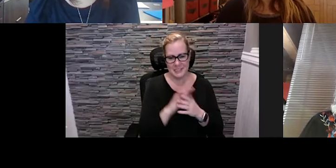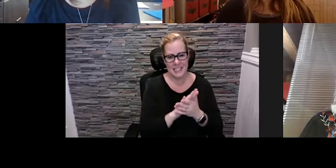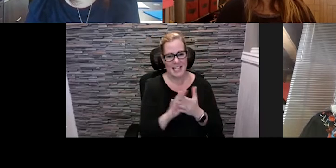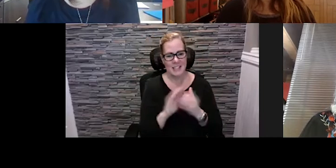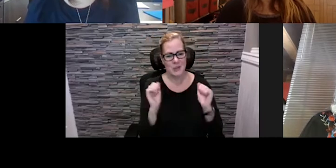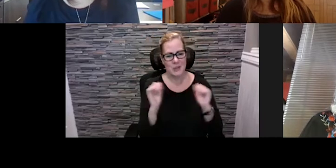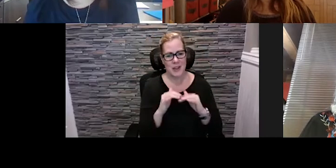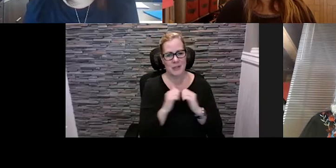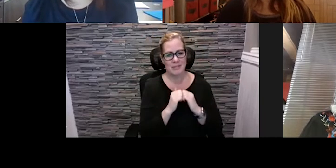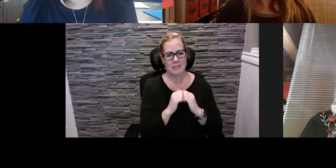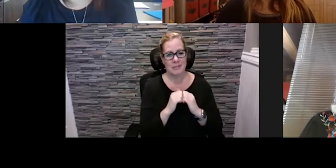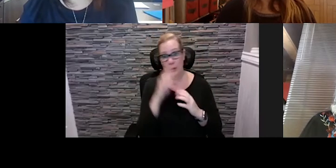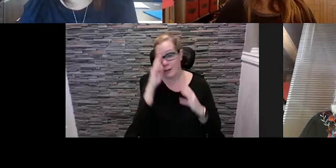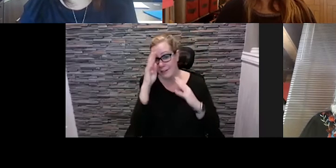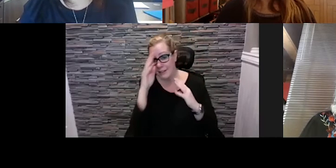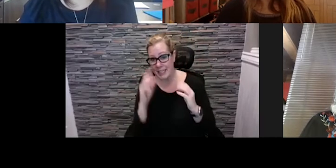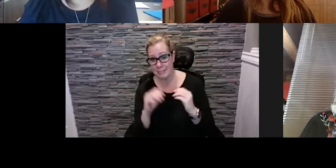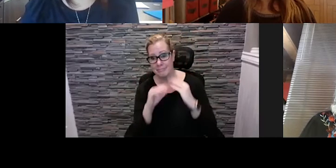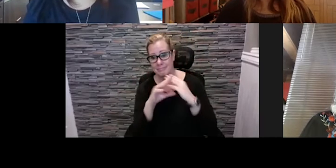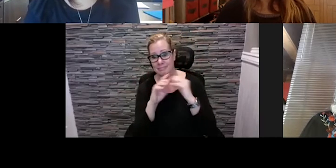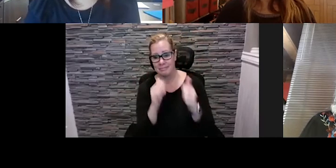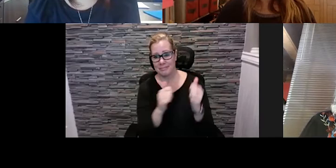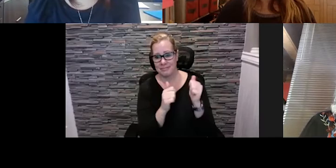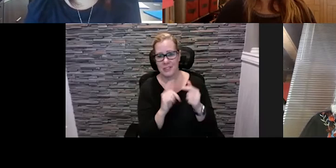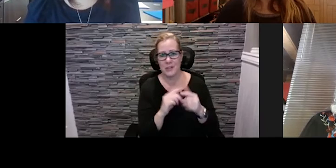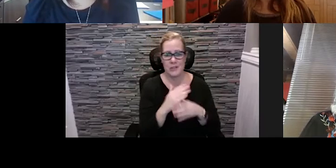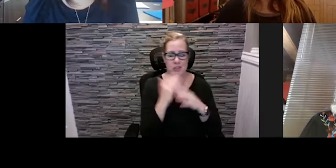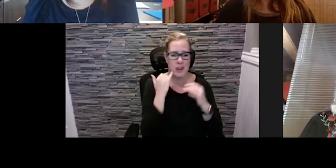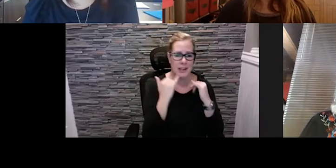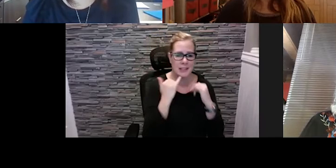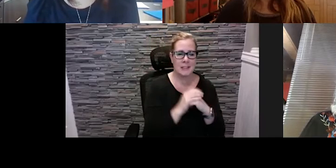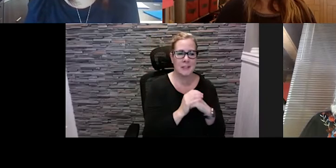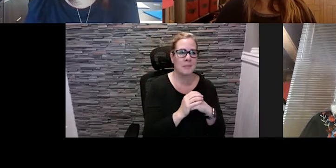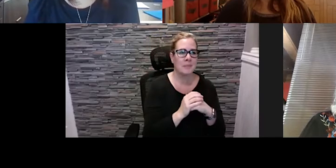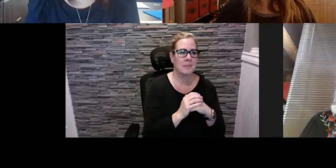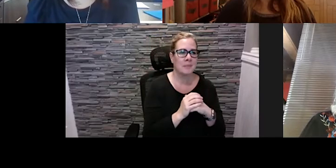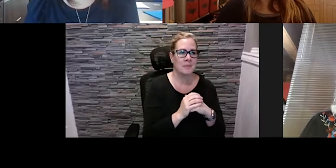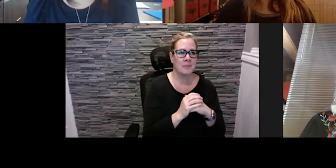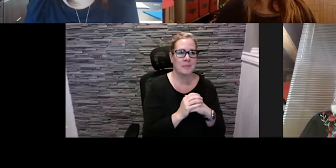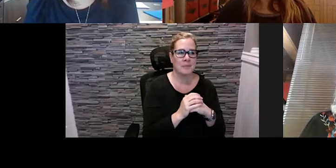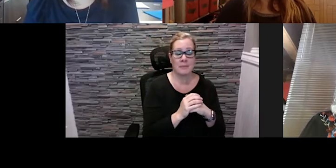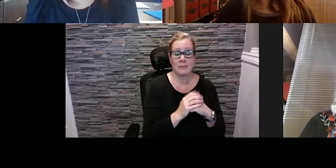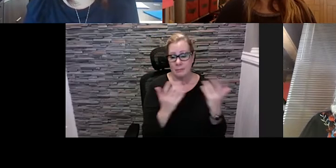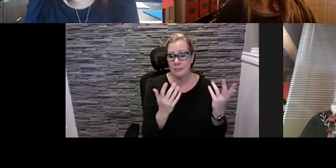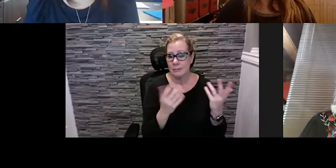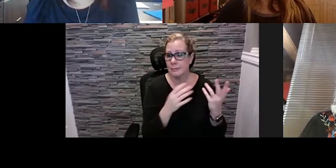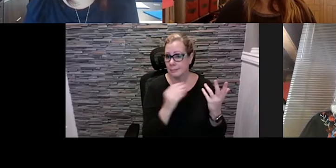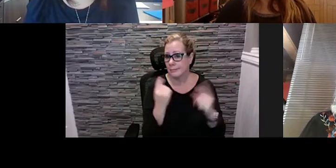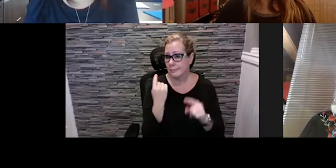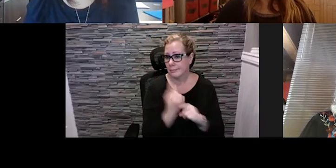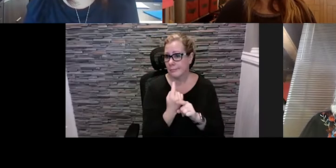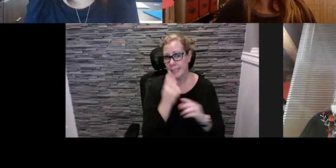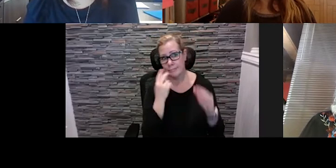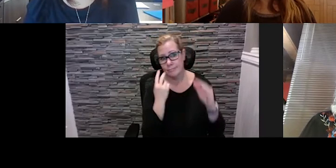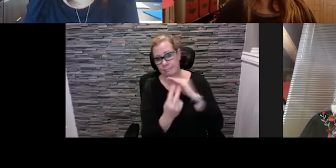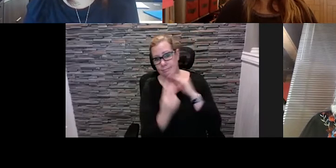you know creatively as a collective to to share our ideas and uh and project forward what uh what the future could look like for all